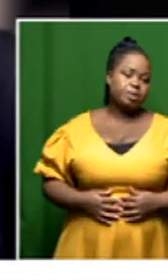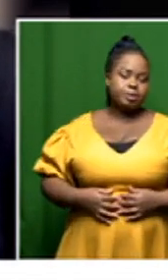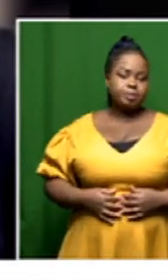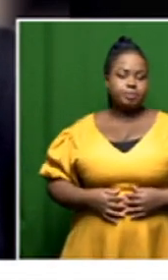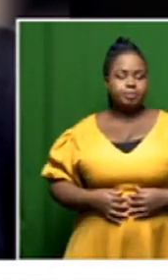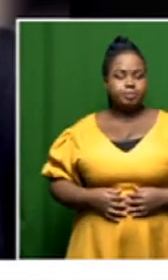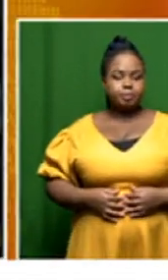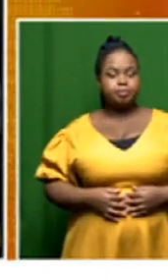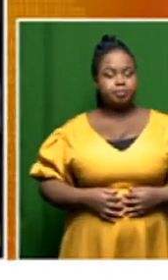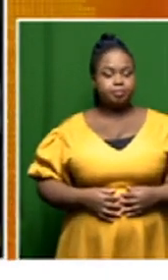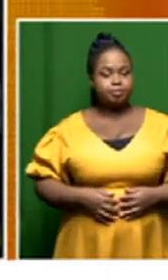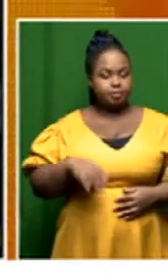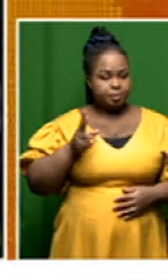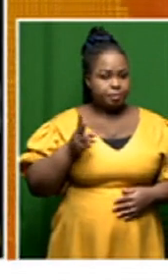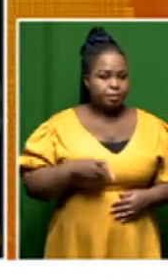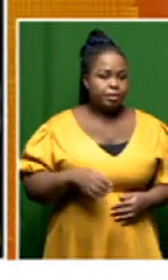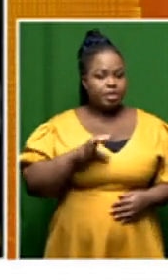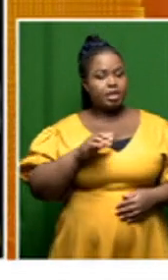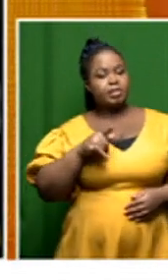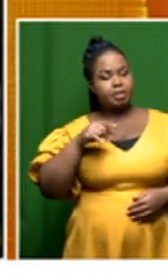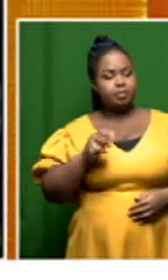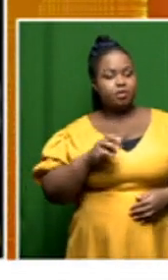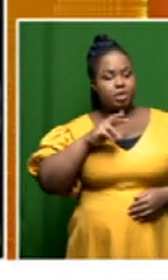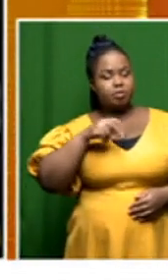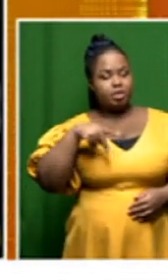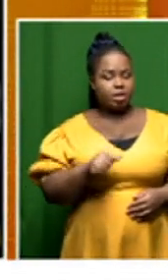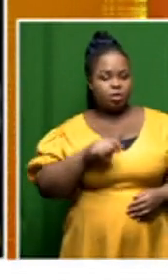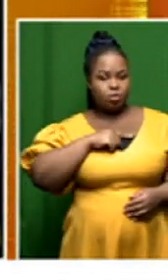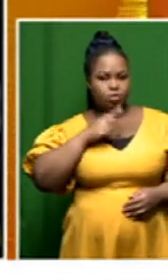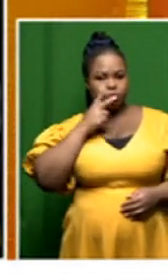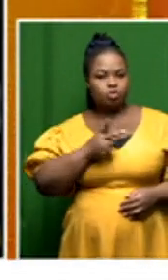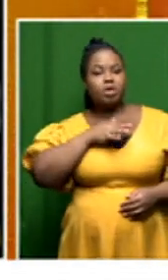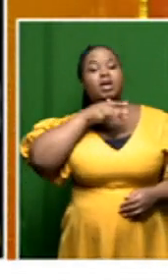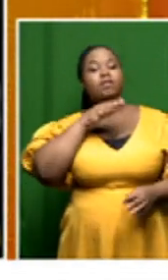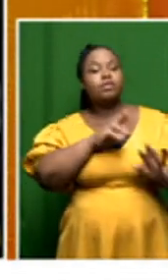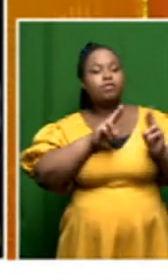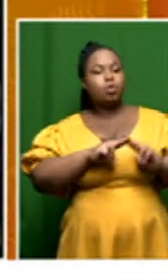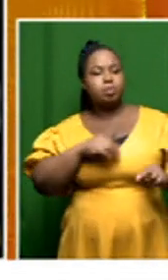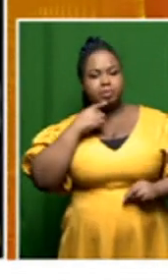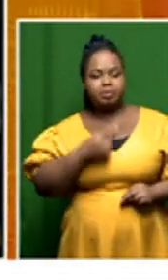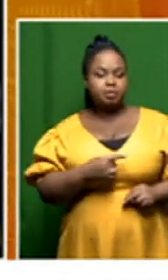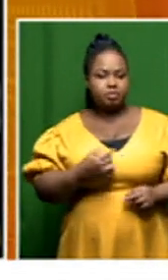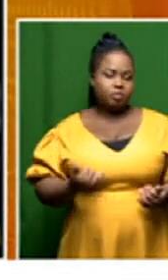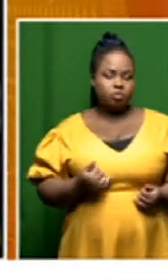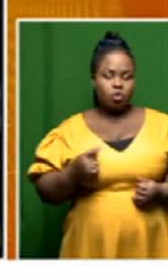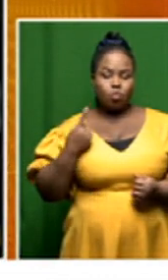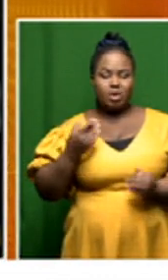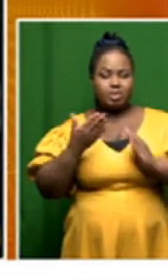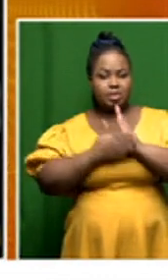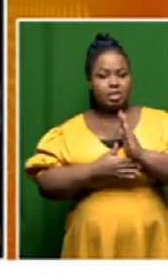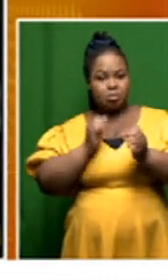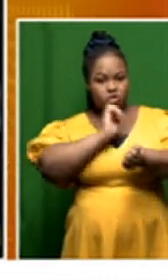kasim also in response to the npa statement we saw afri forum warning against what they call one-sided